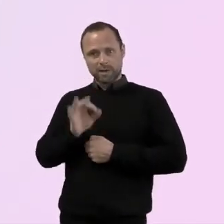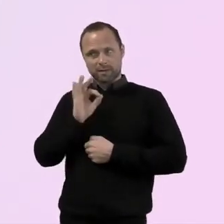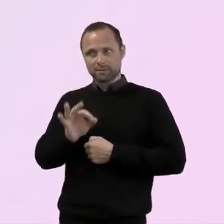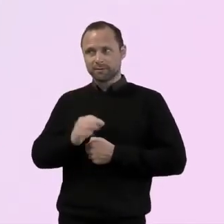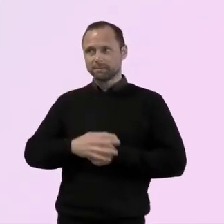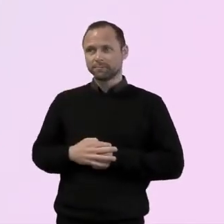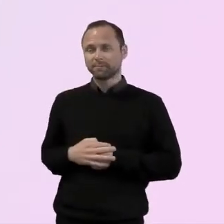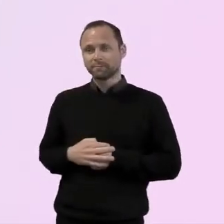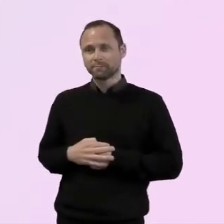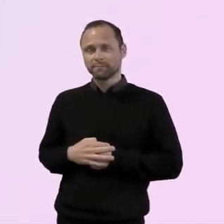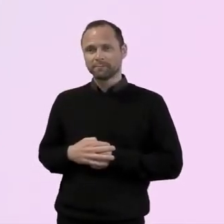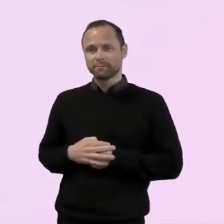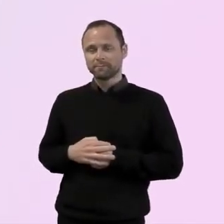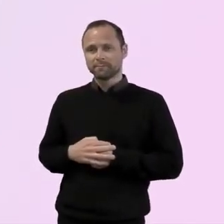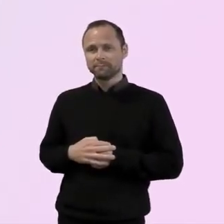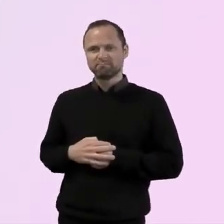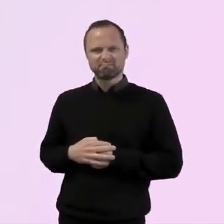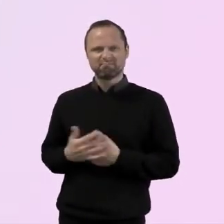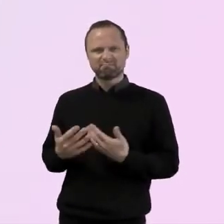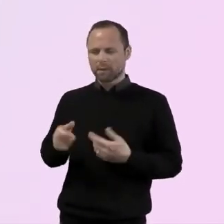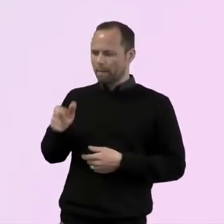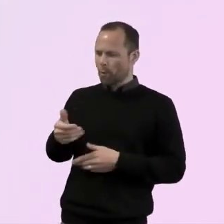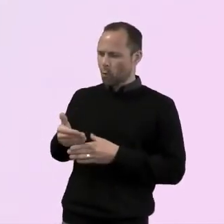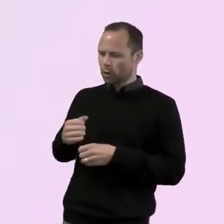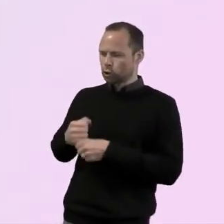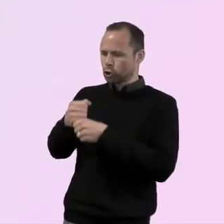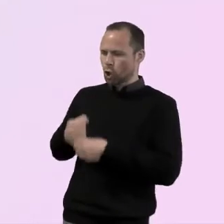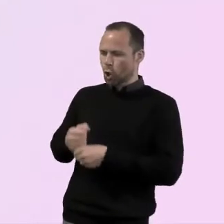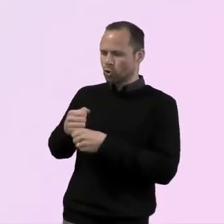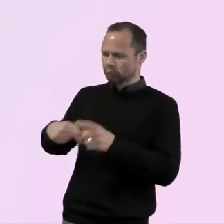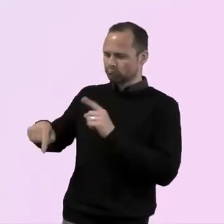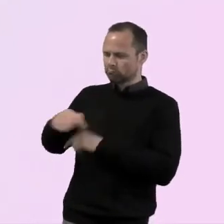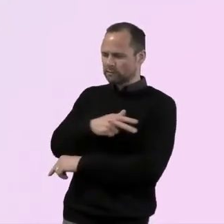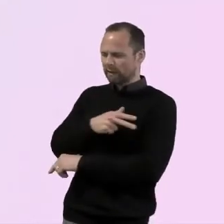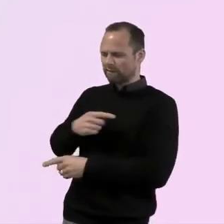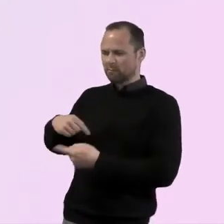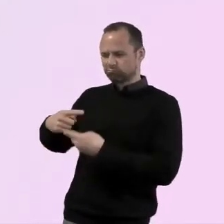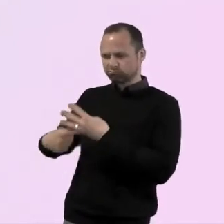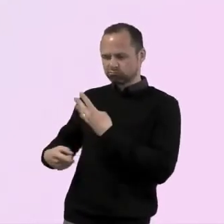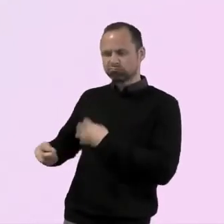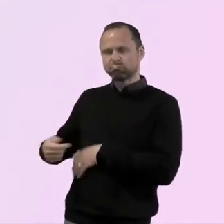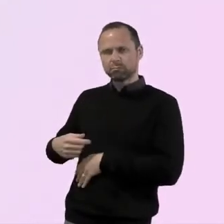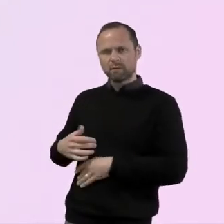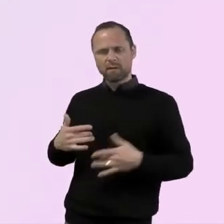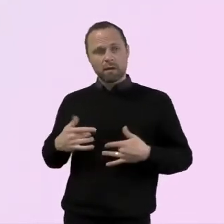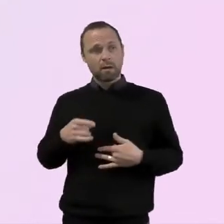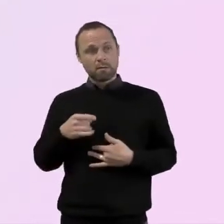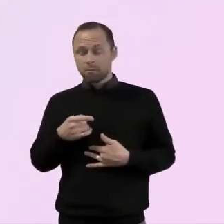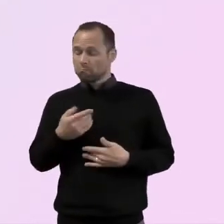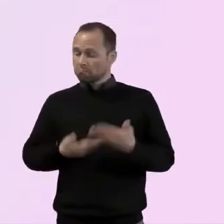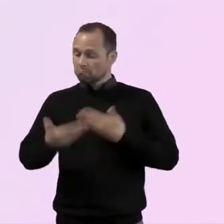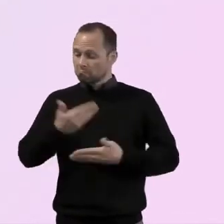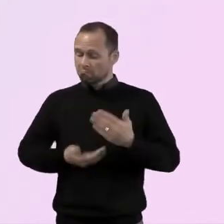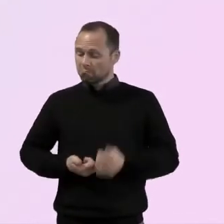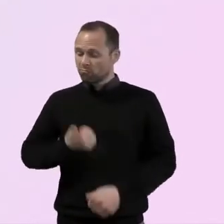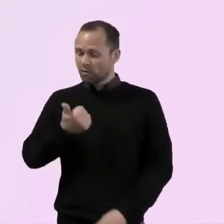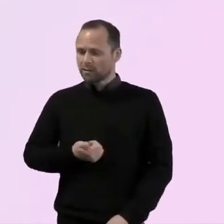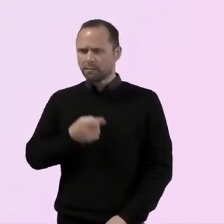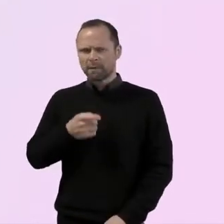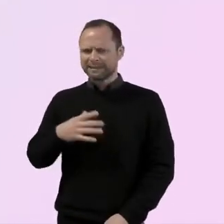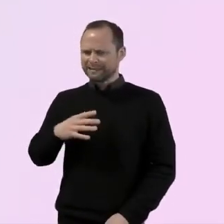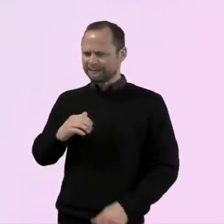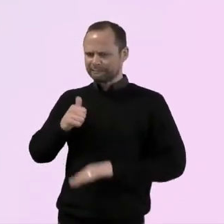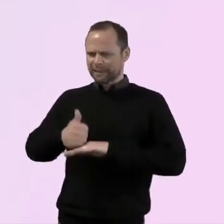a church might be hearing this and they're this is great. This is great. But, um, we had then have to create a